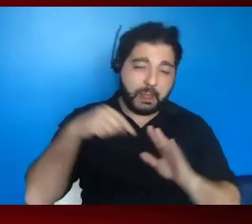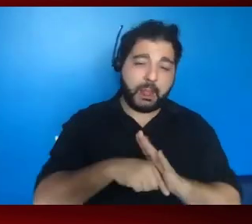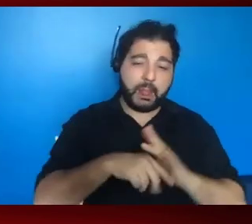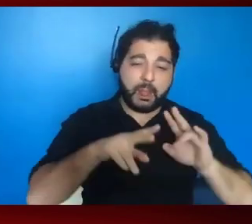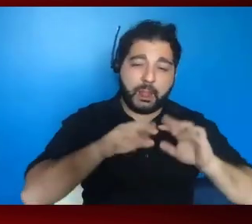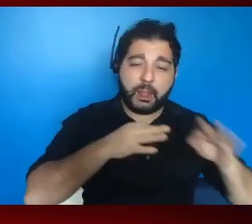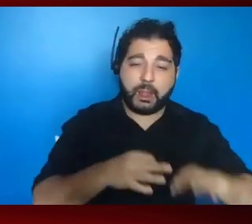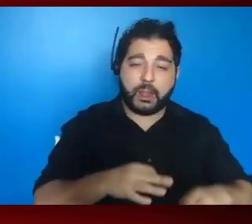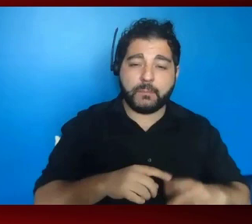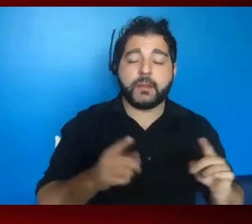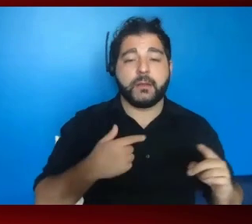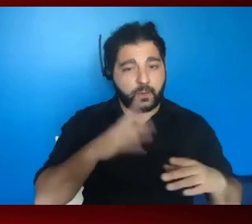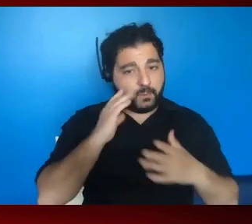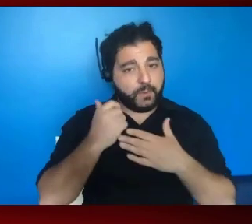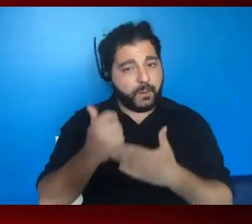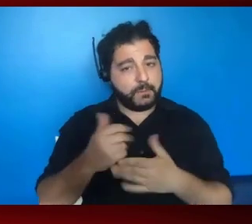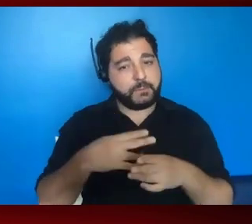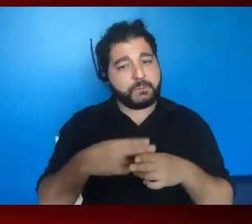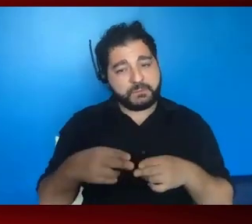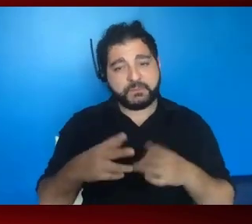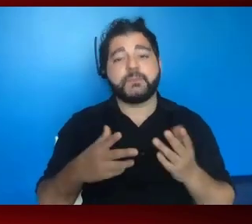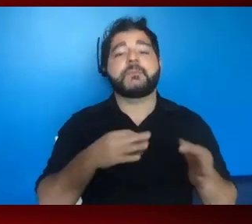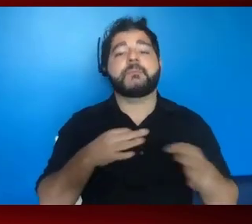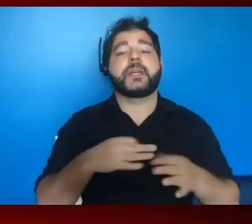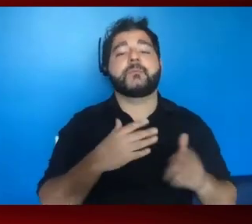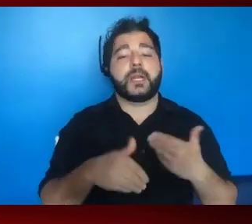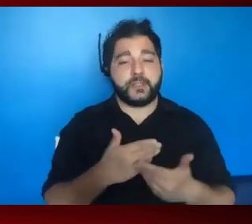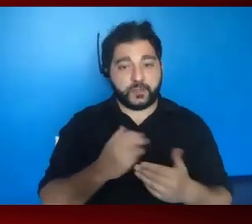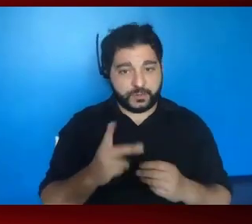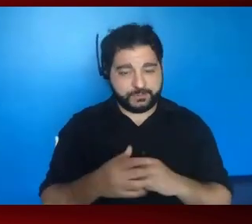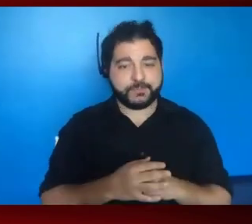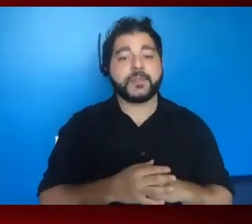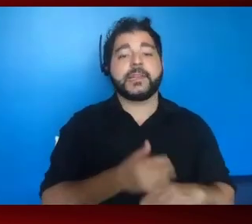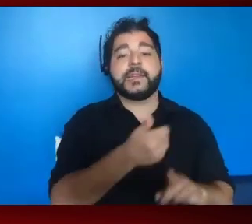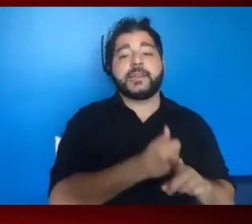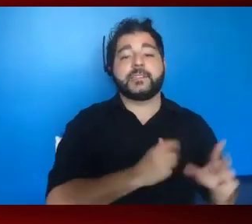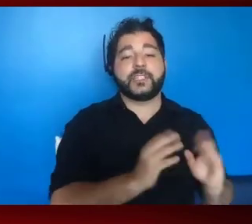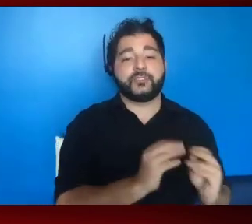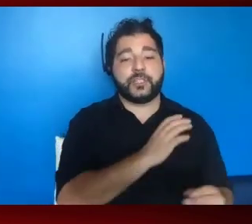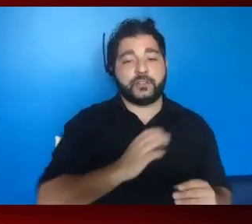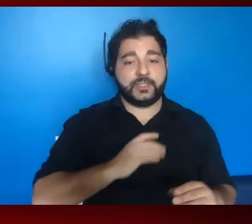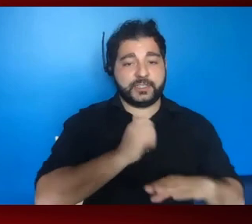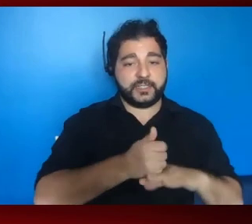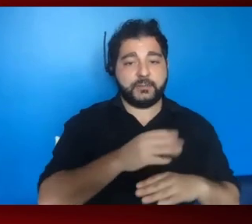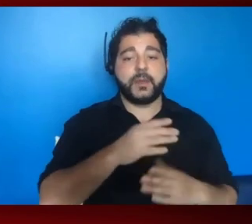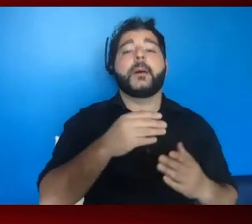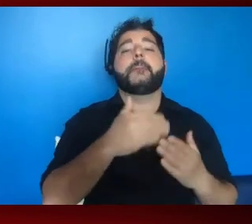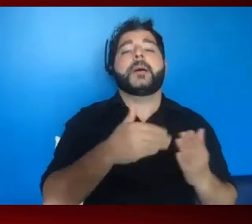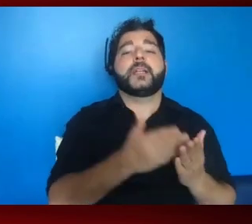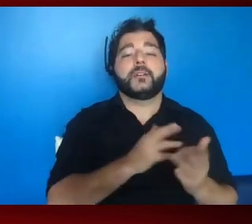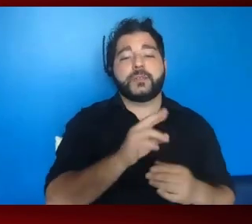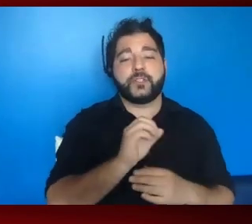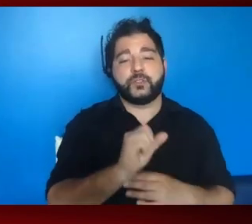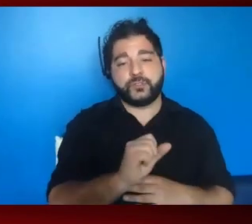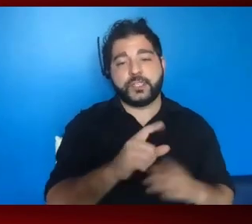but I do think it's helpful to briefly explain the process here. Each session, Congress gets to set a budget resolution that starts the process